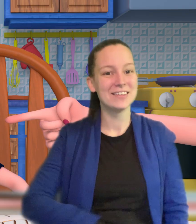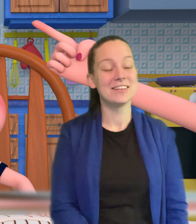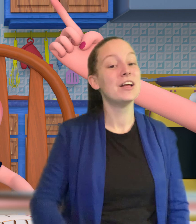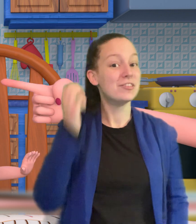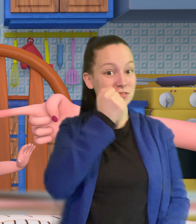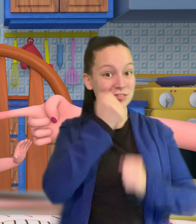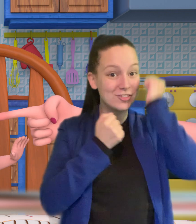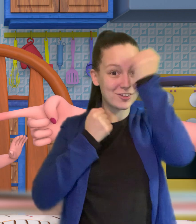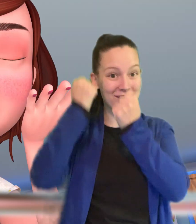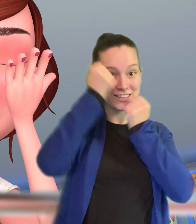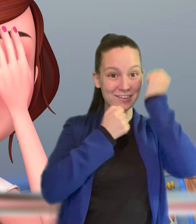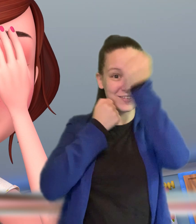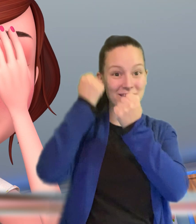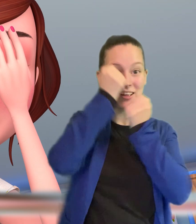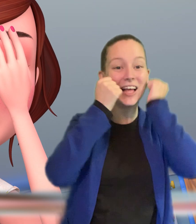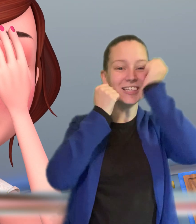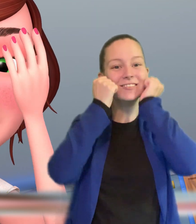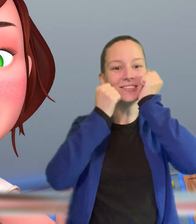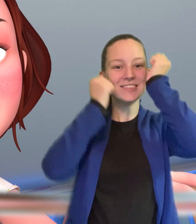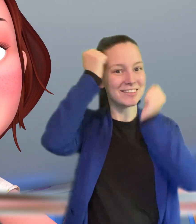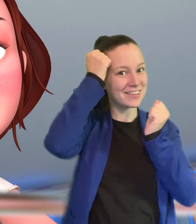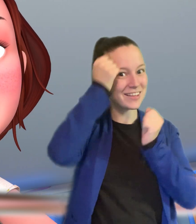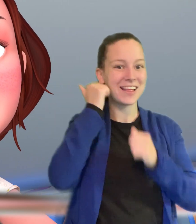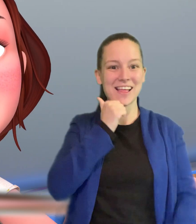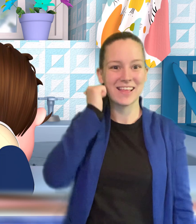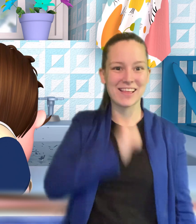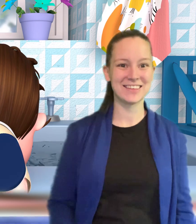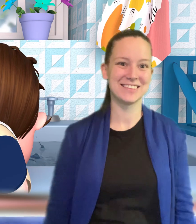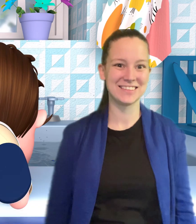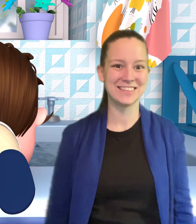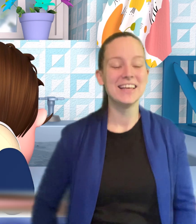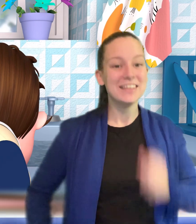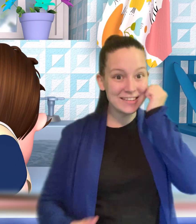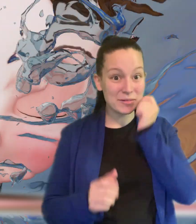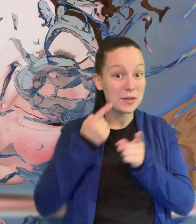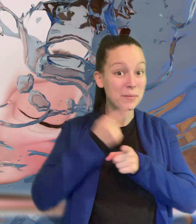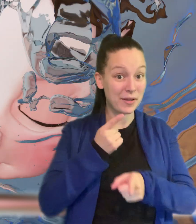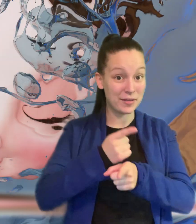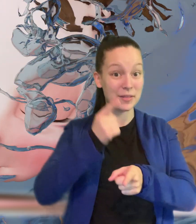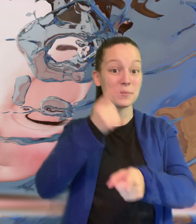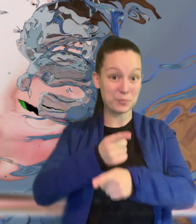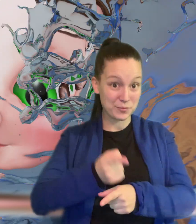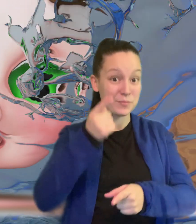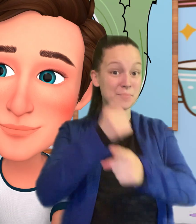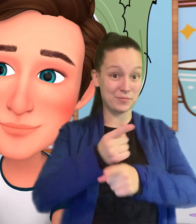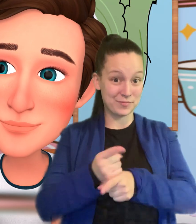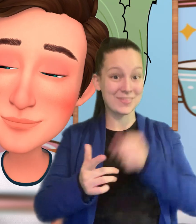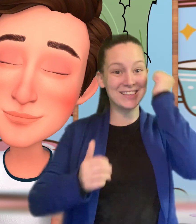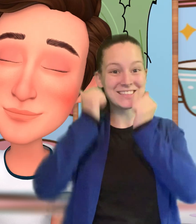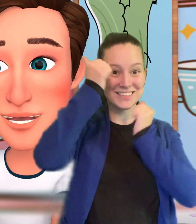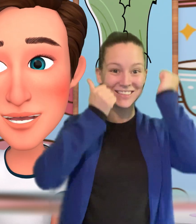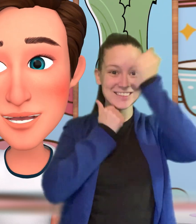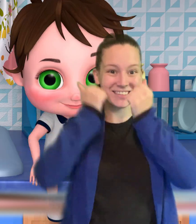Wash, wash, wash your face Wash it every day Properly, properly, properly,